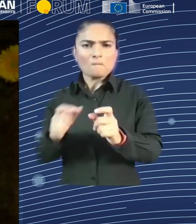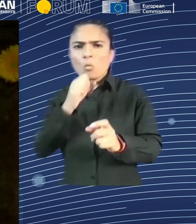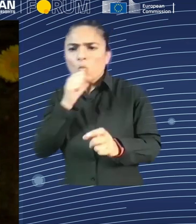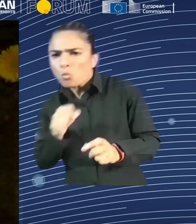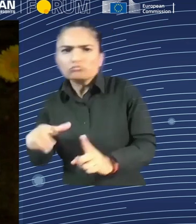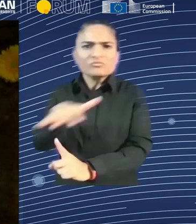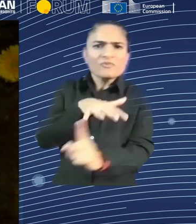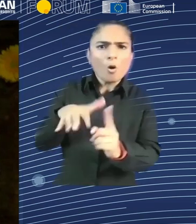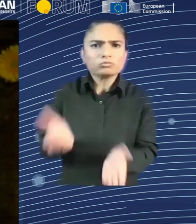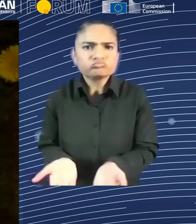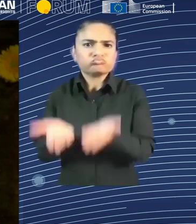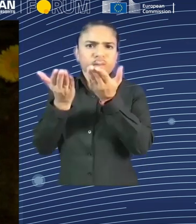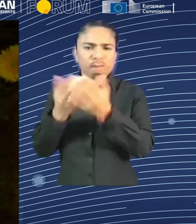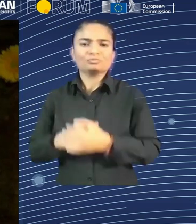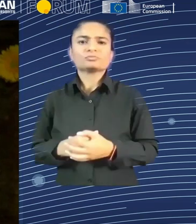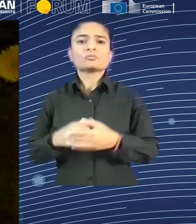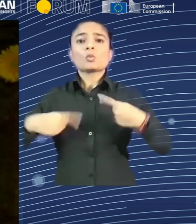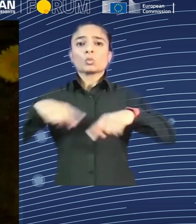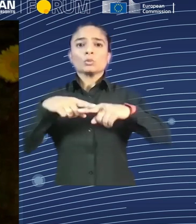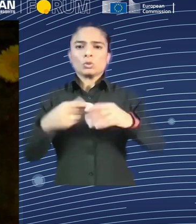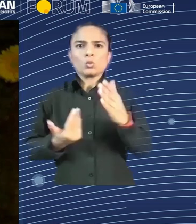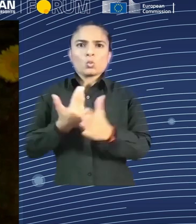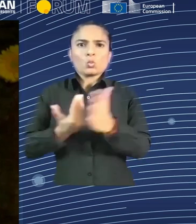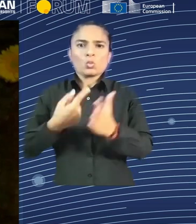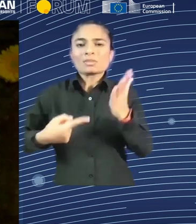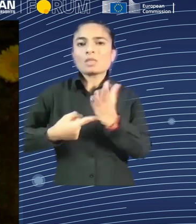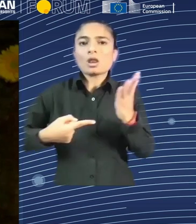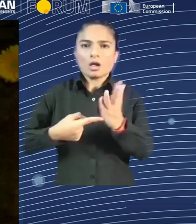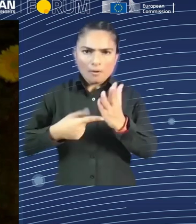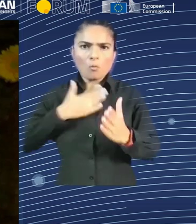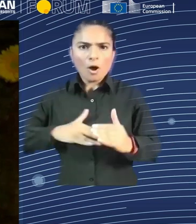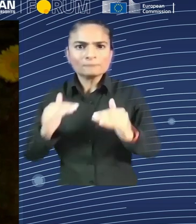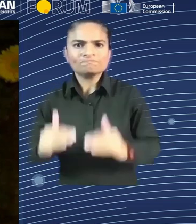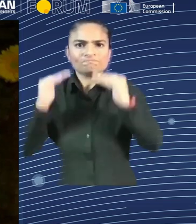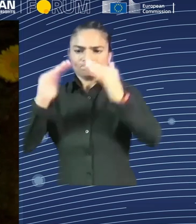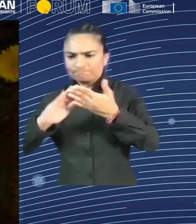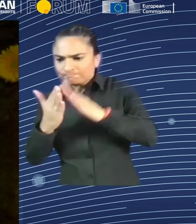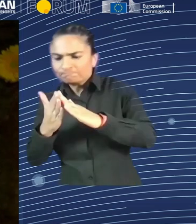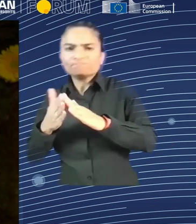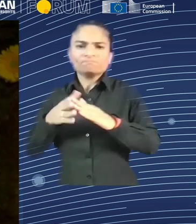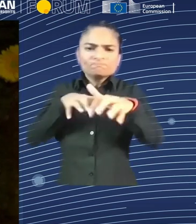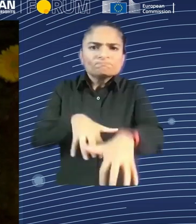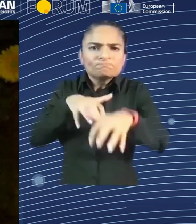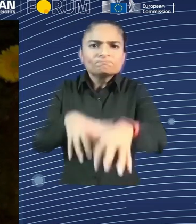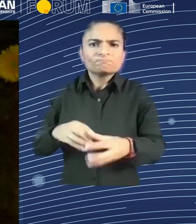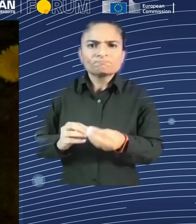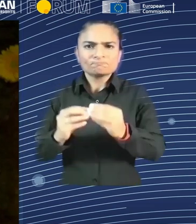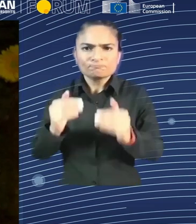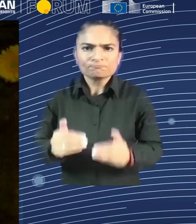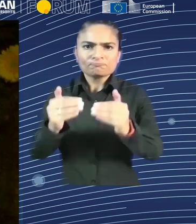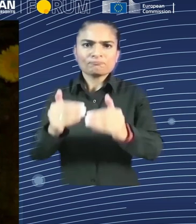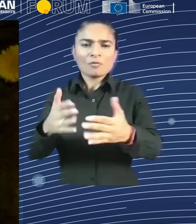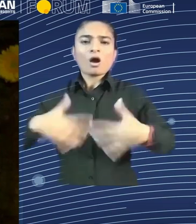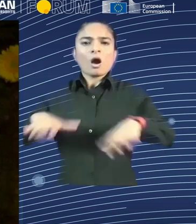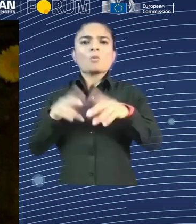sustainability. We are committed to a balance between growth and sustainability and in the social field, we train